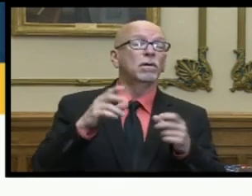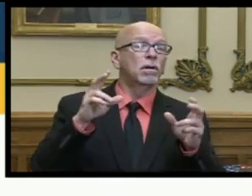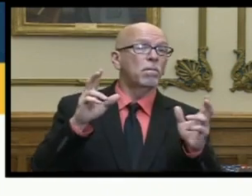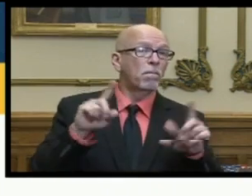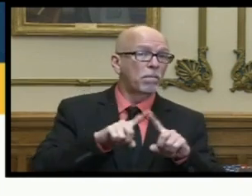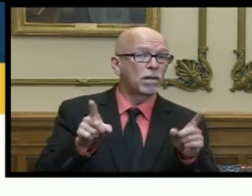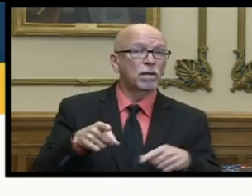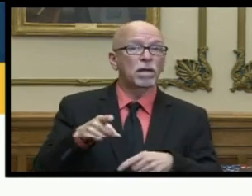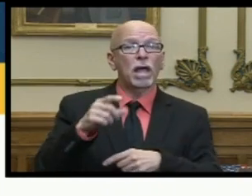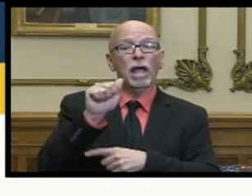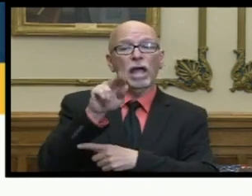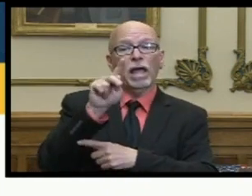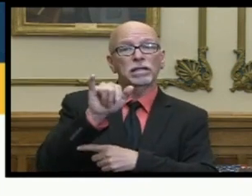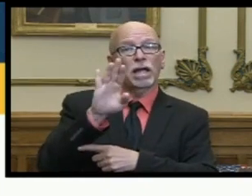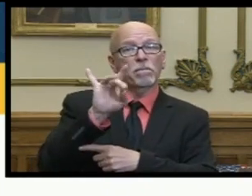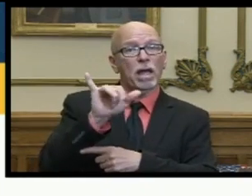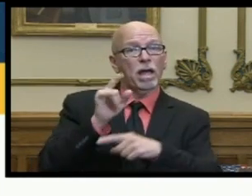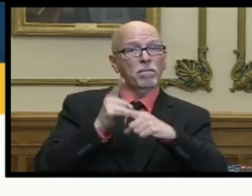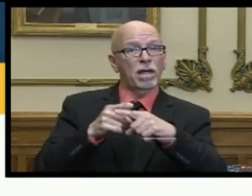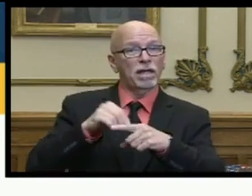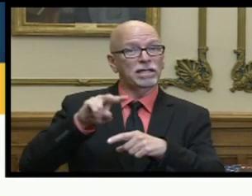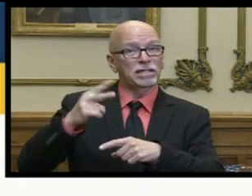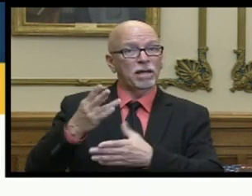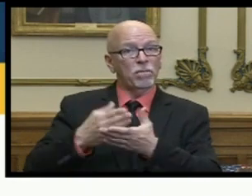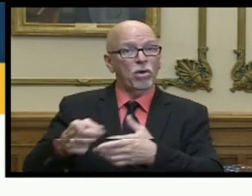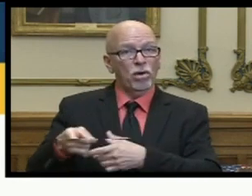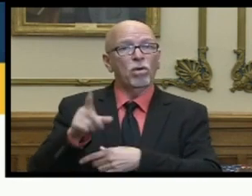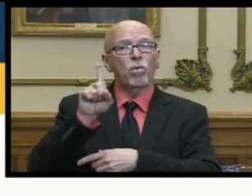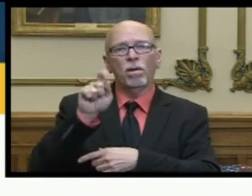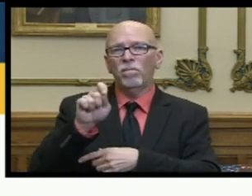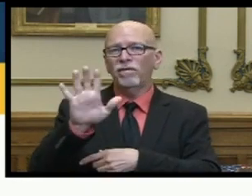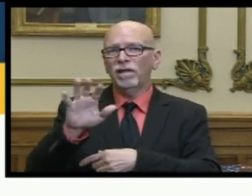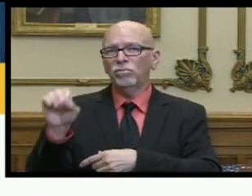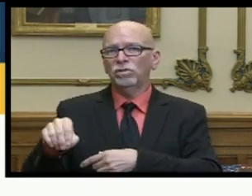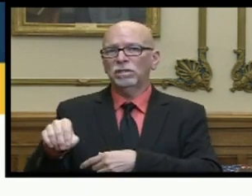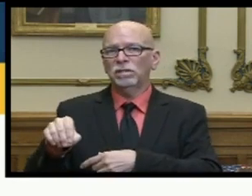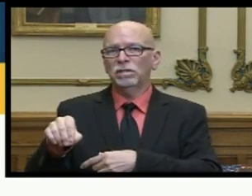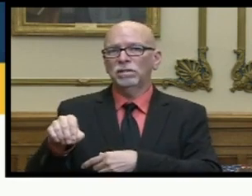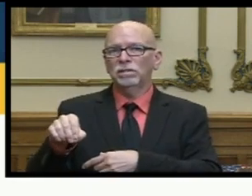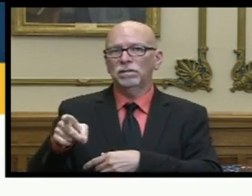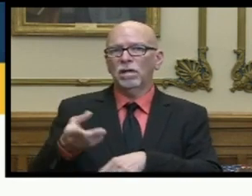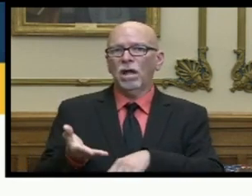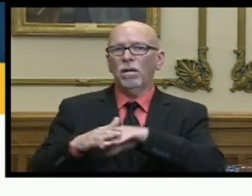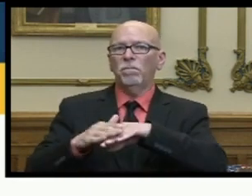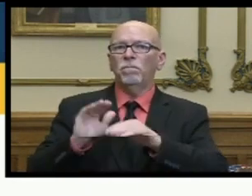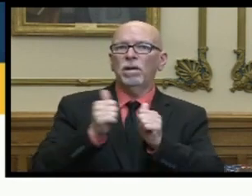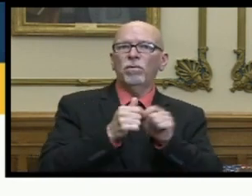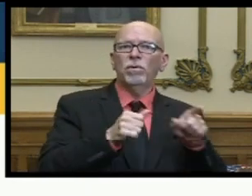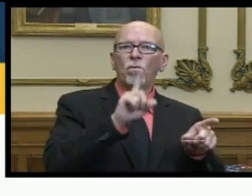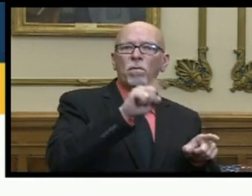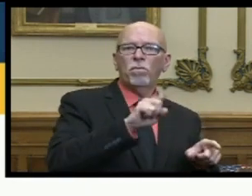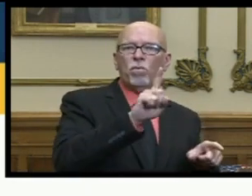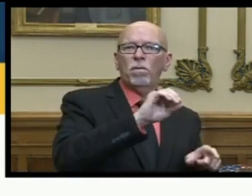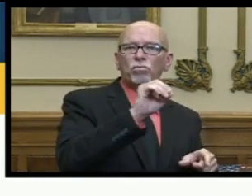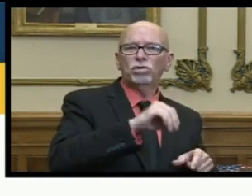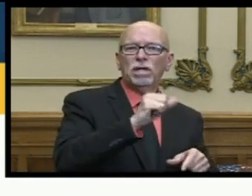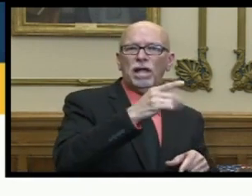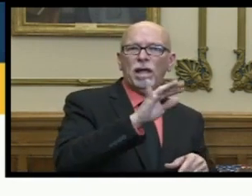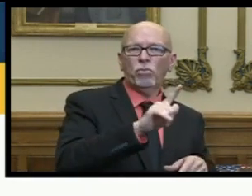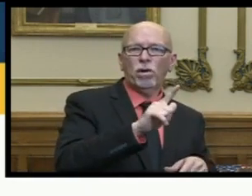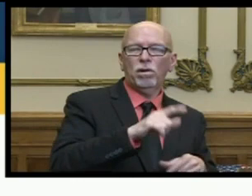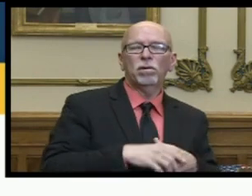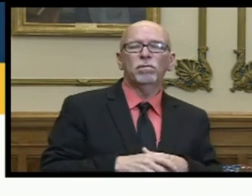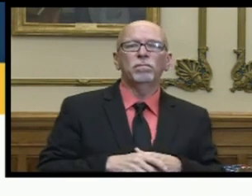estimate for antibody positivity in wave two was 1.5 percent which was up from 1.1 percent in april